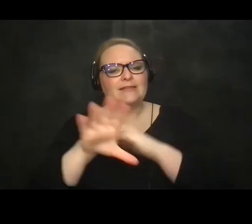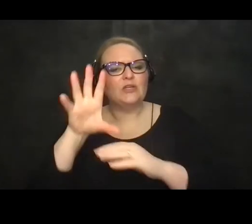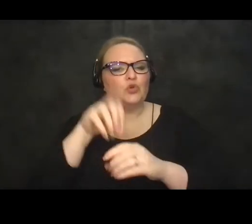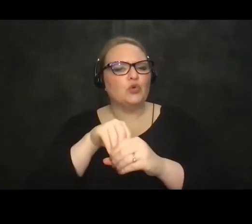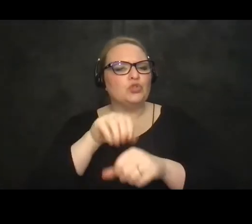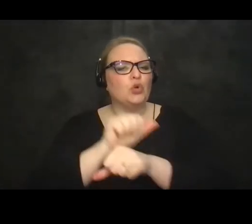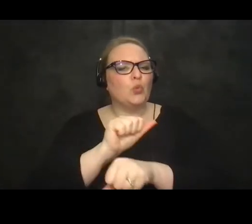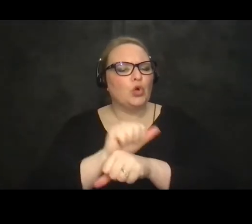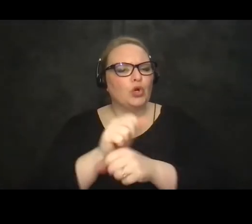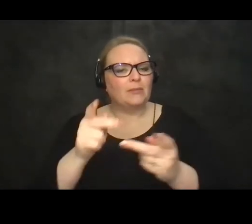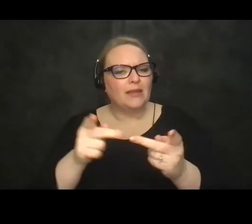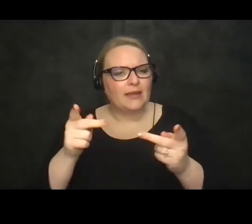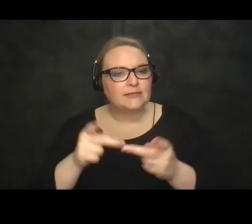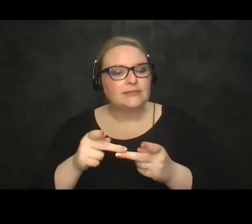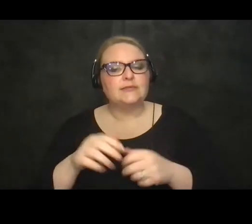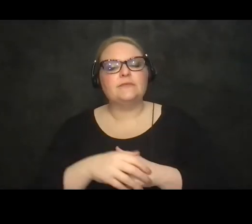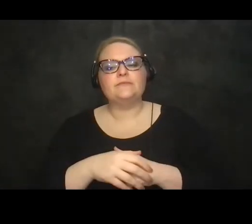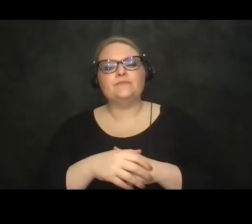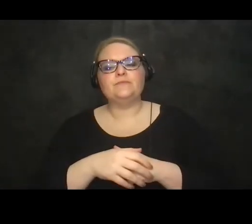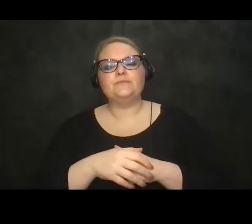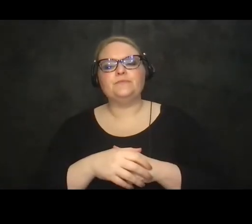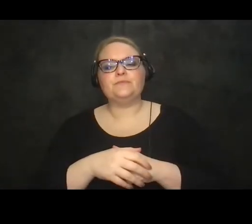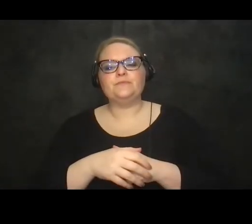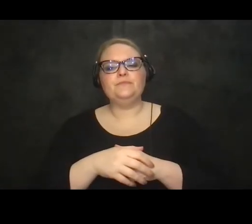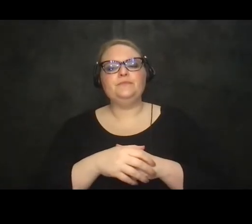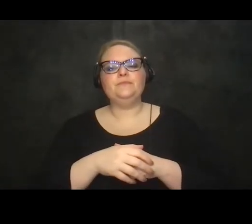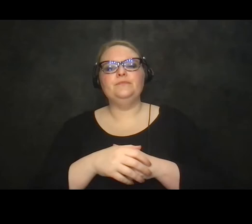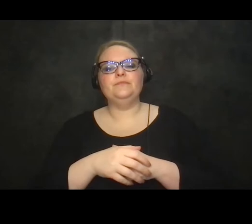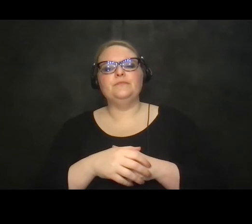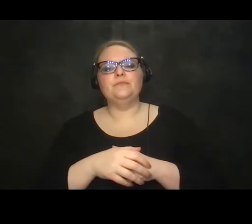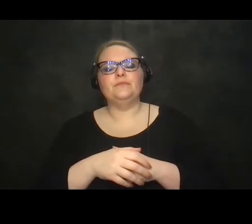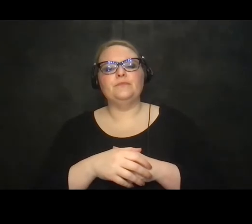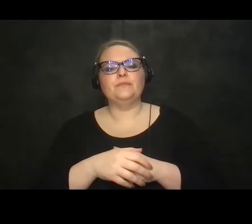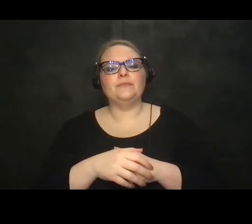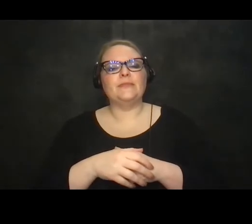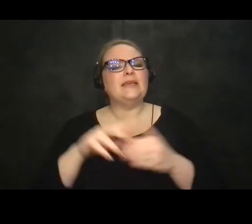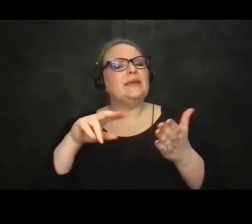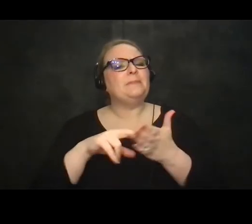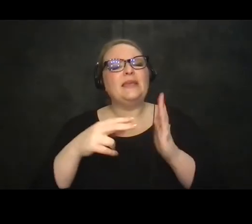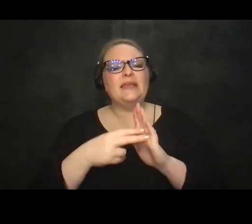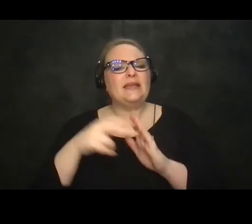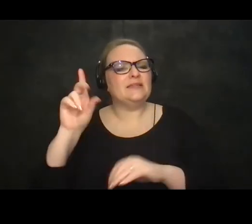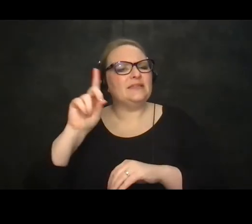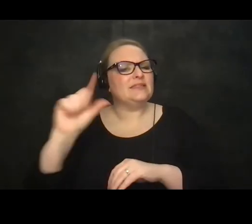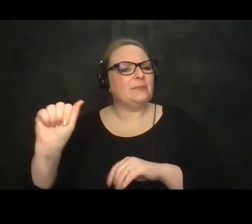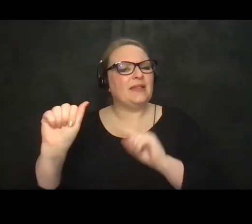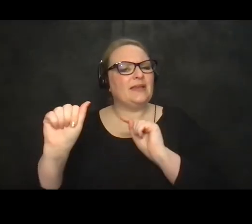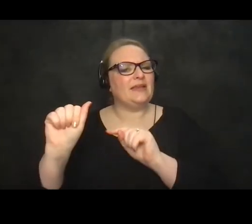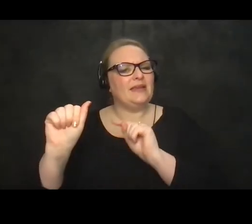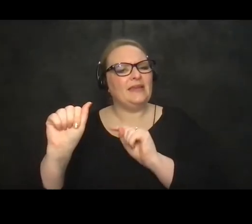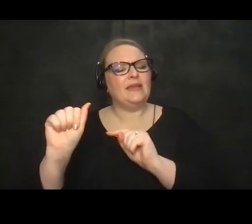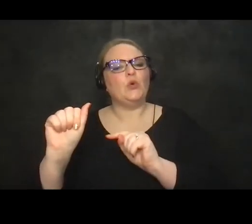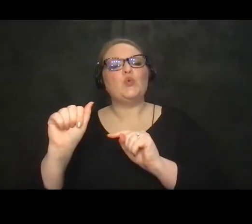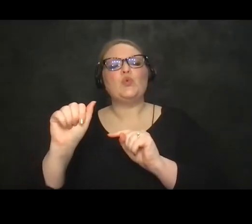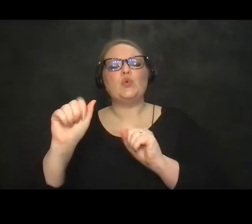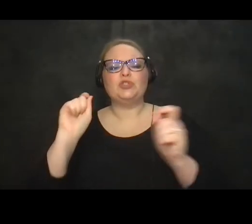um our understanding of what we mean by disability continues to evolve